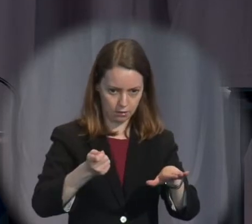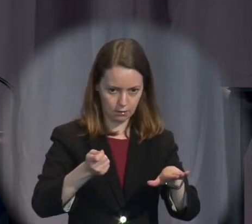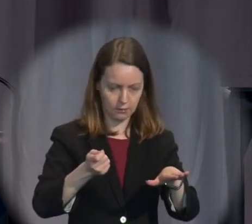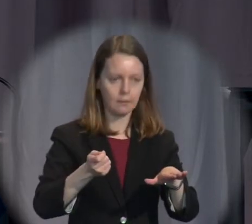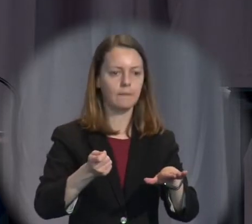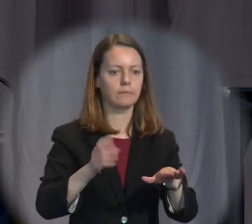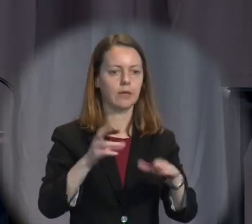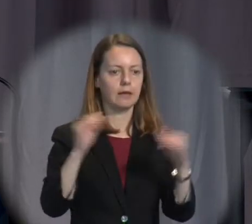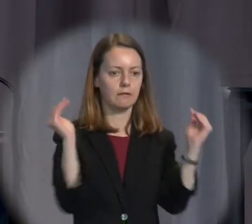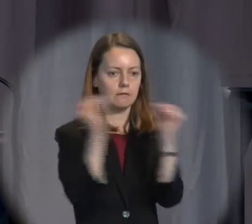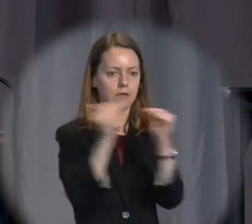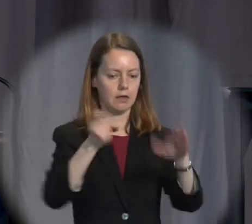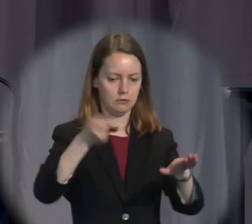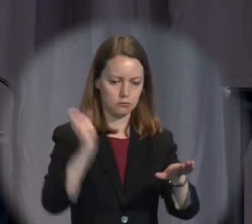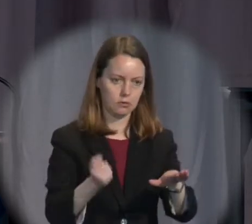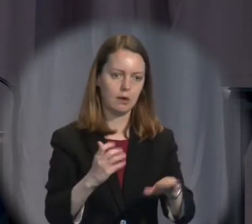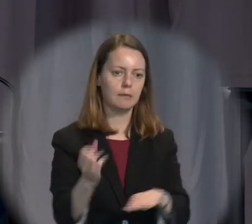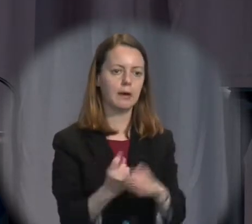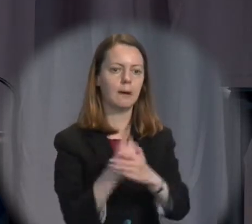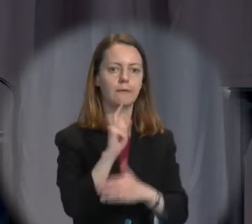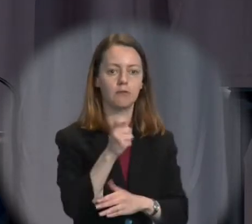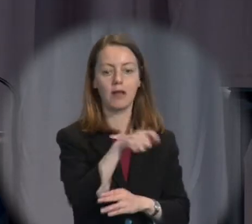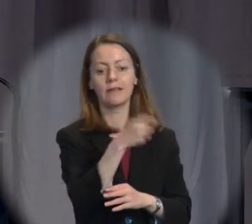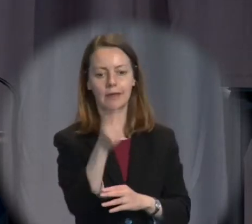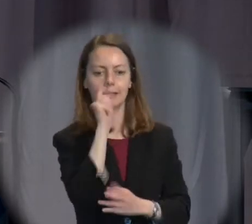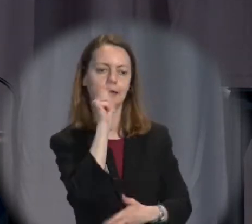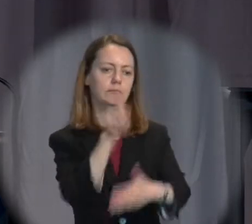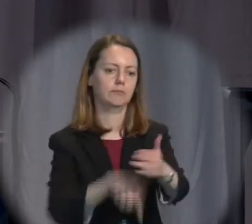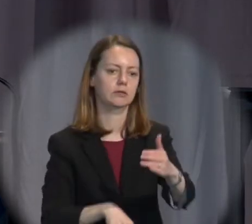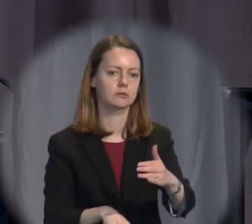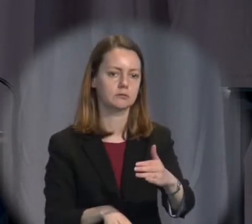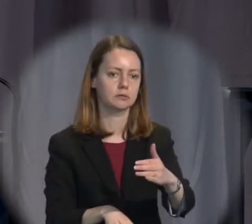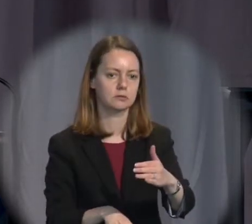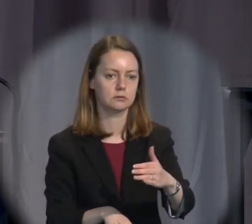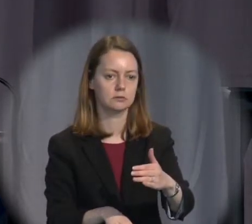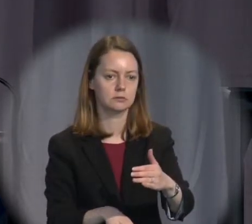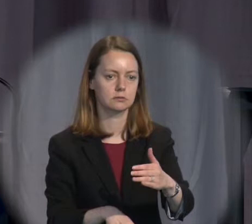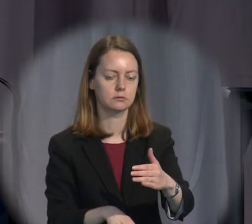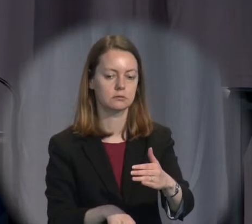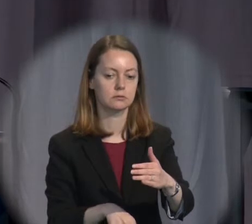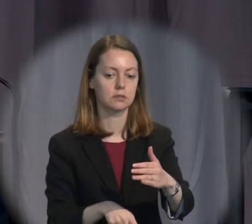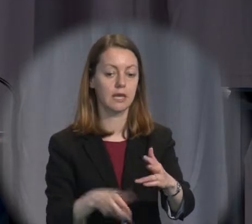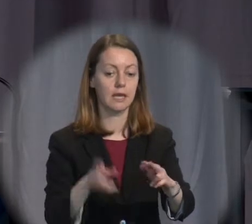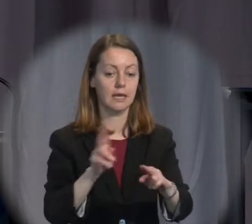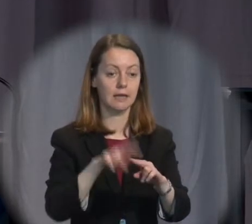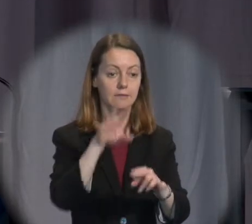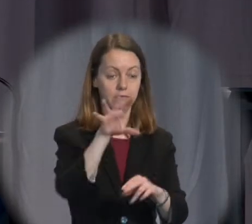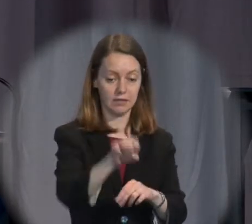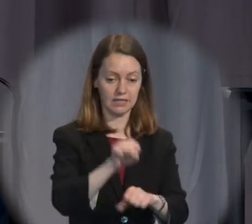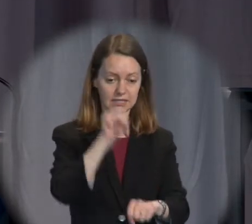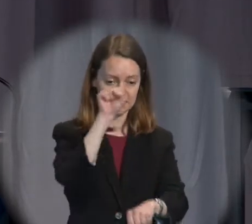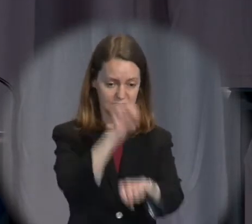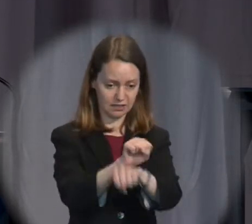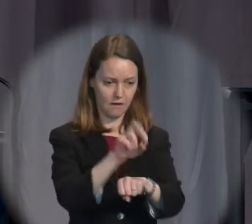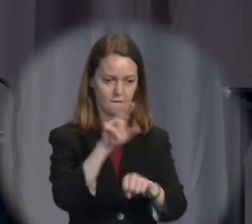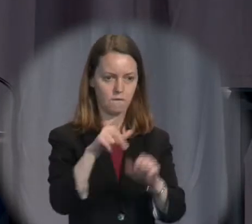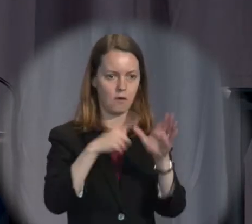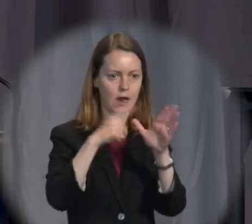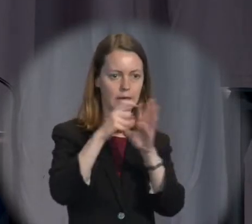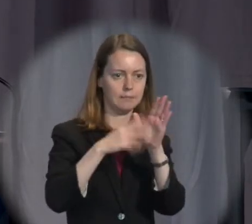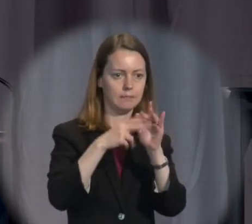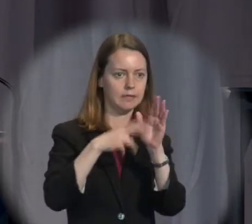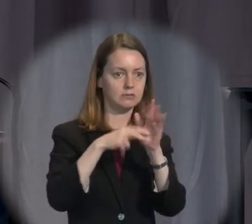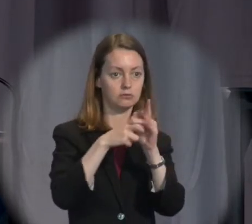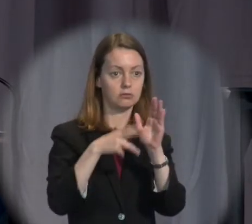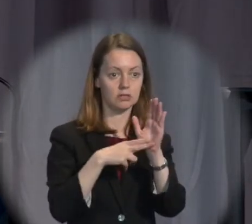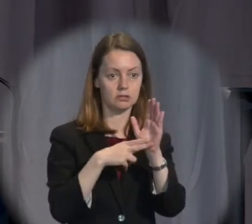in a judicial proceeding. If detention is for legitimate, non-punitive, essentially administrative purpose, it's valid.